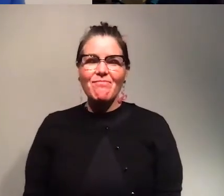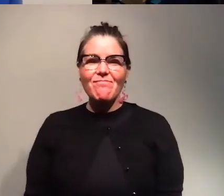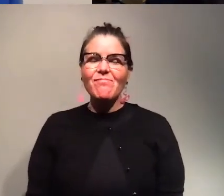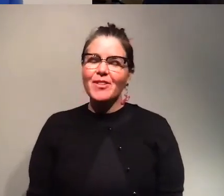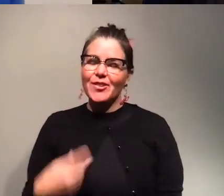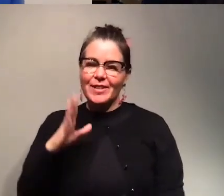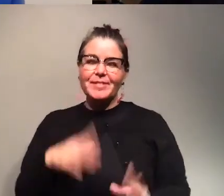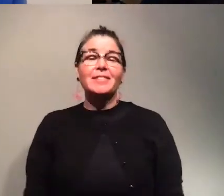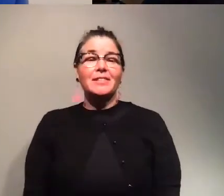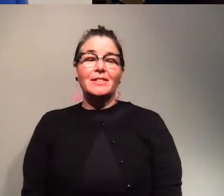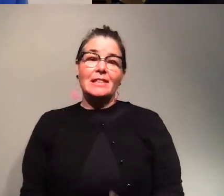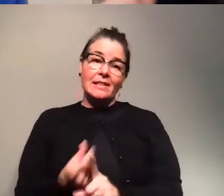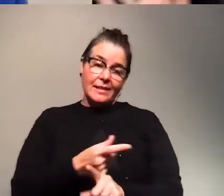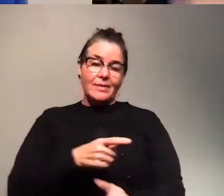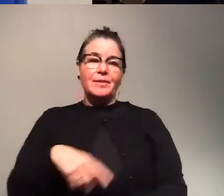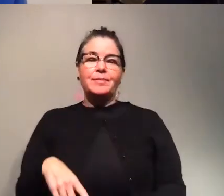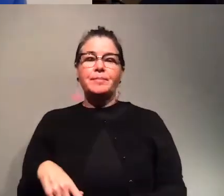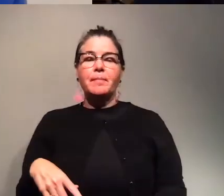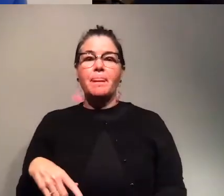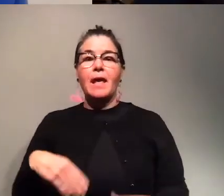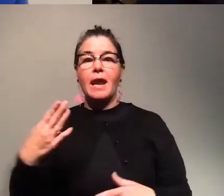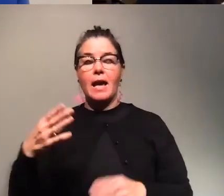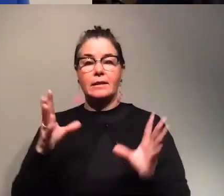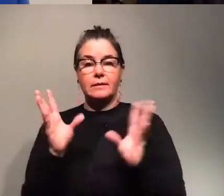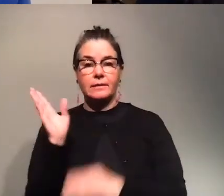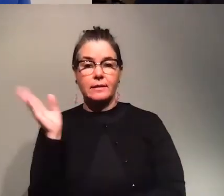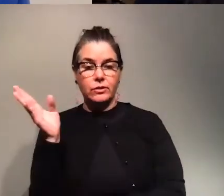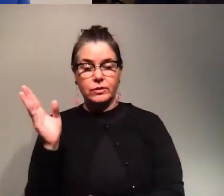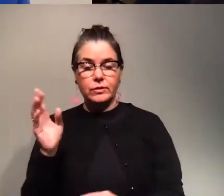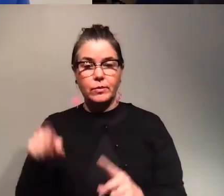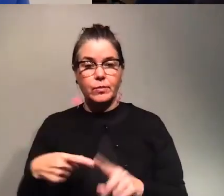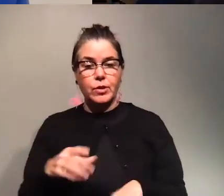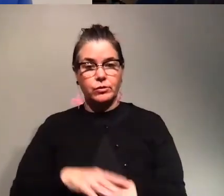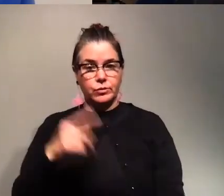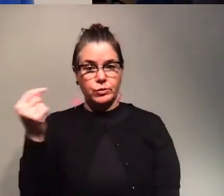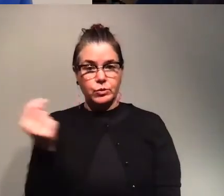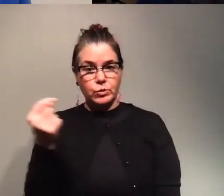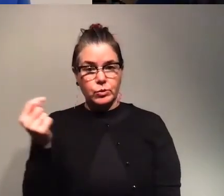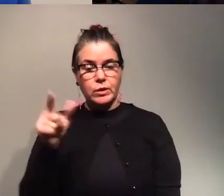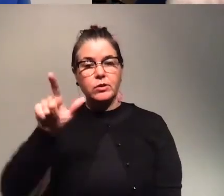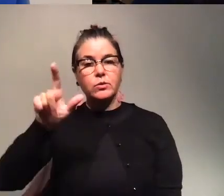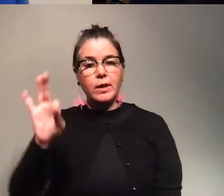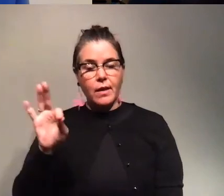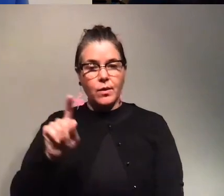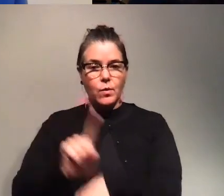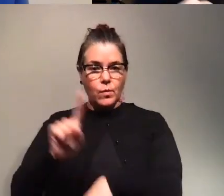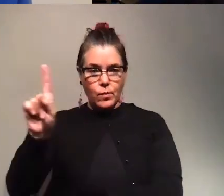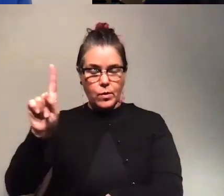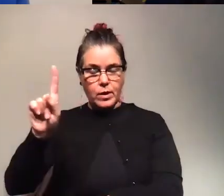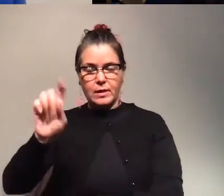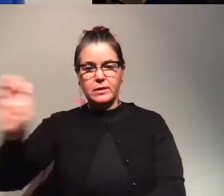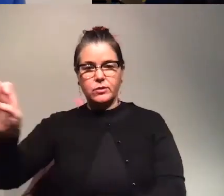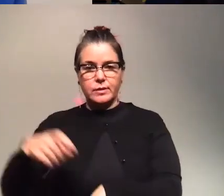look great okay so uh we our next session is going to be on tuesday the 29th at 1 p.m eastern